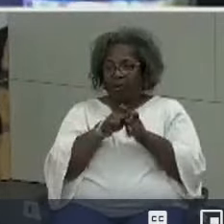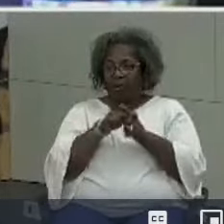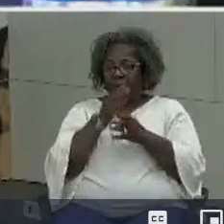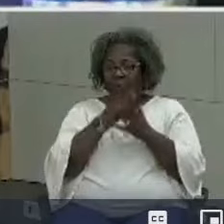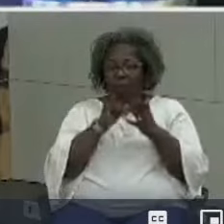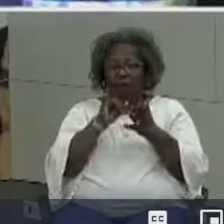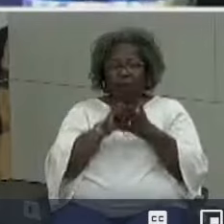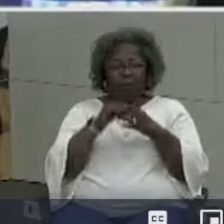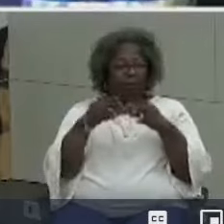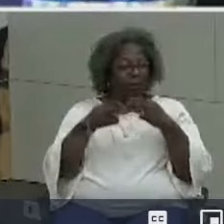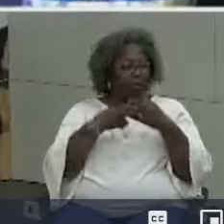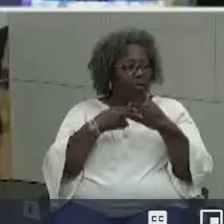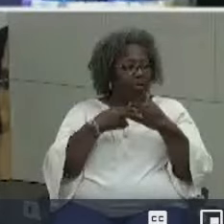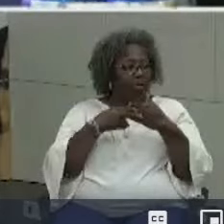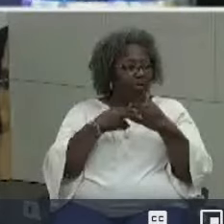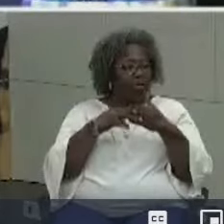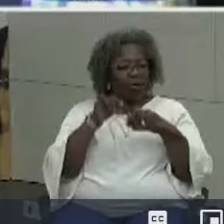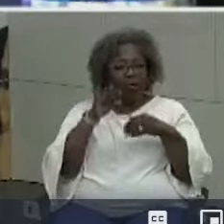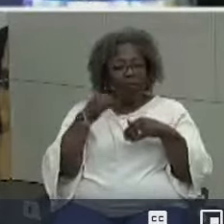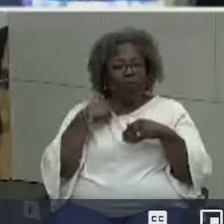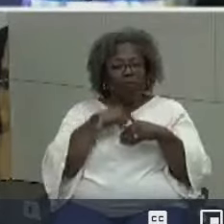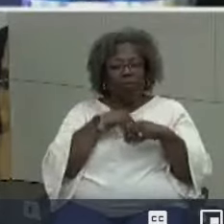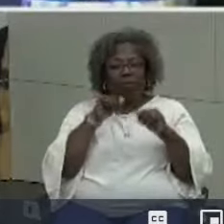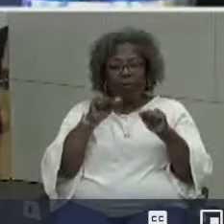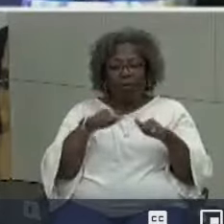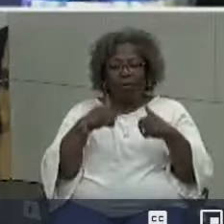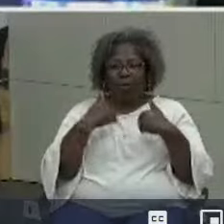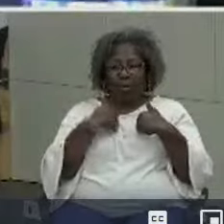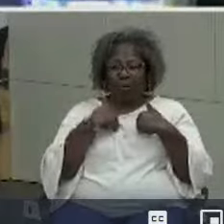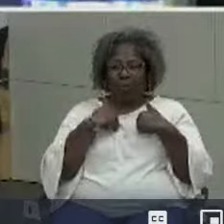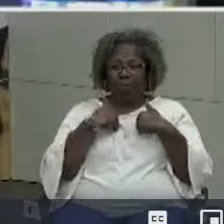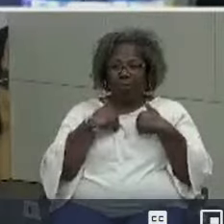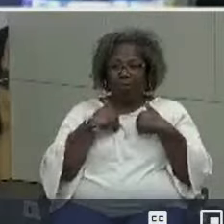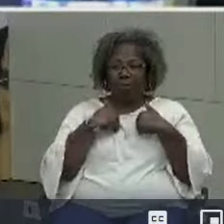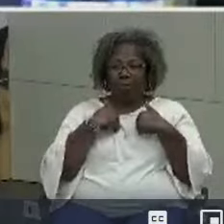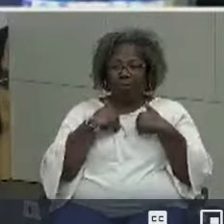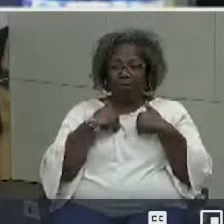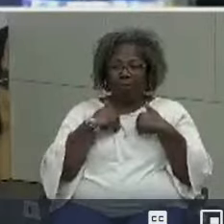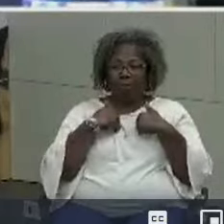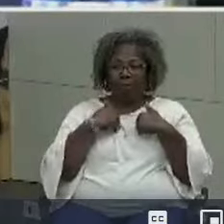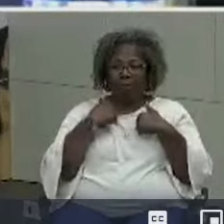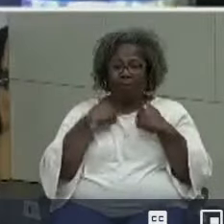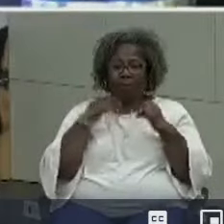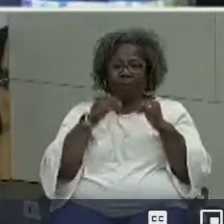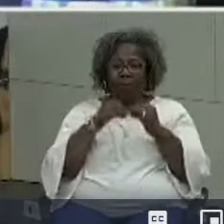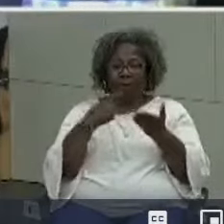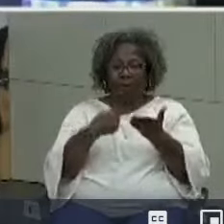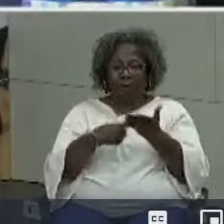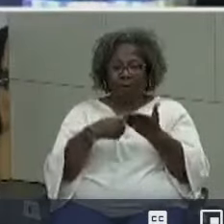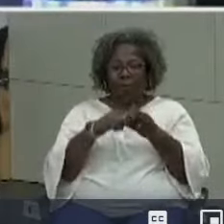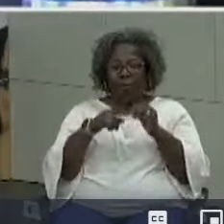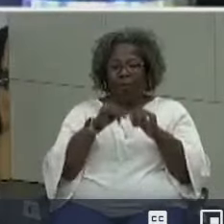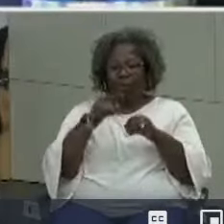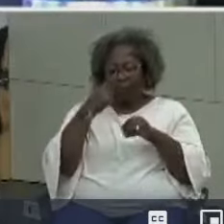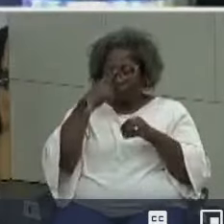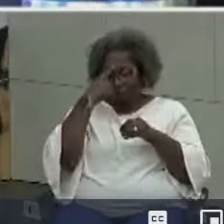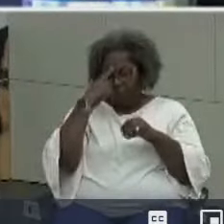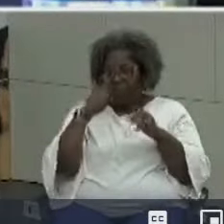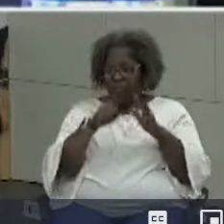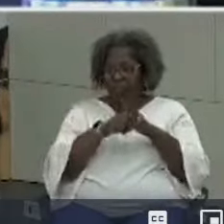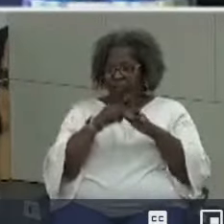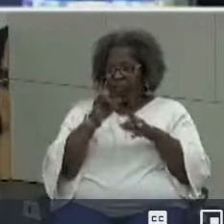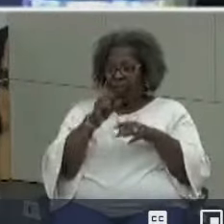of the slides if we can have um and we can have more discussion about it but but the thought is